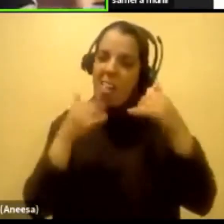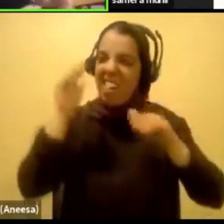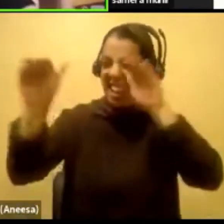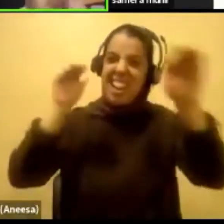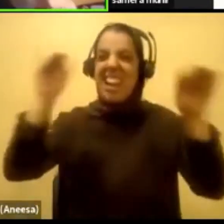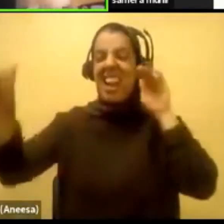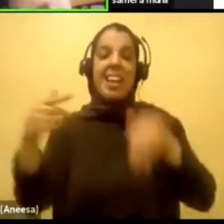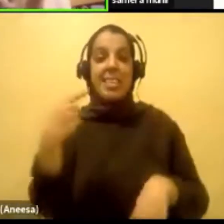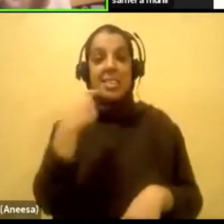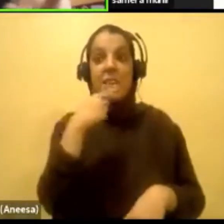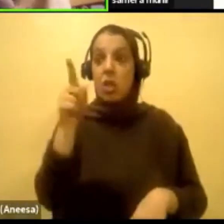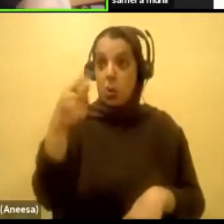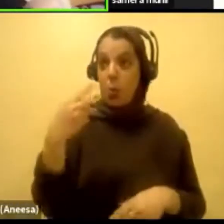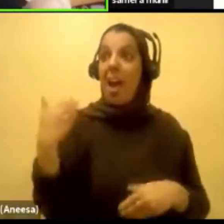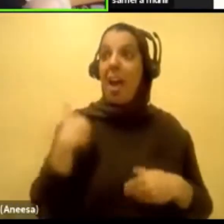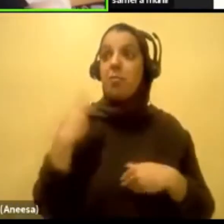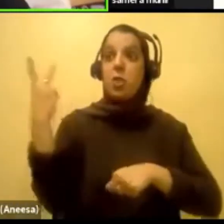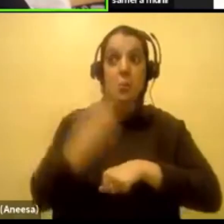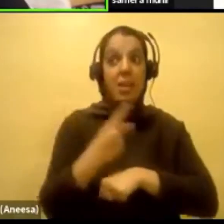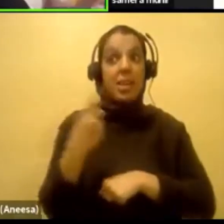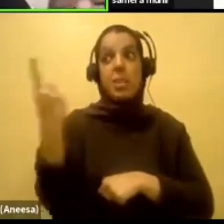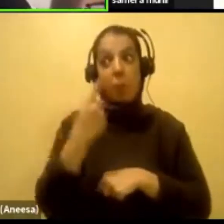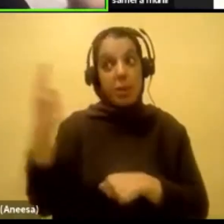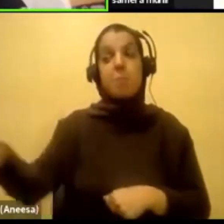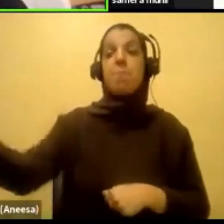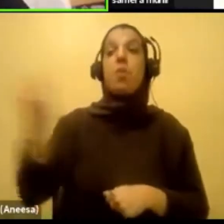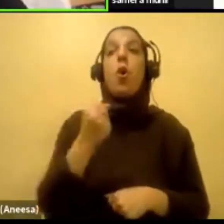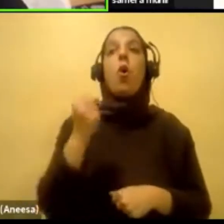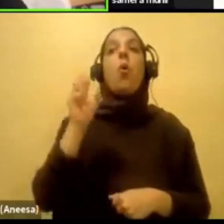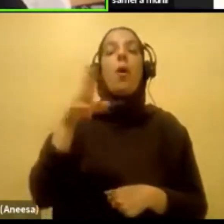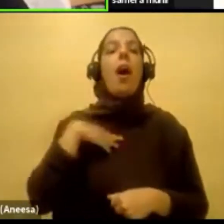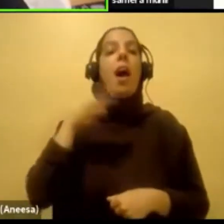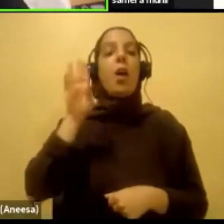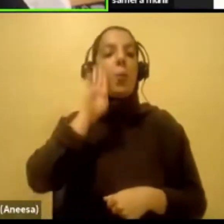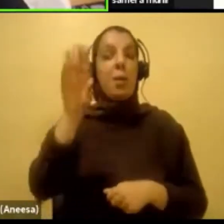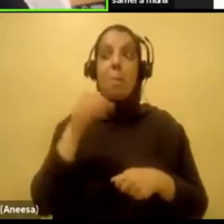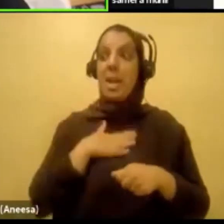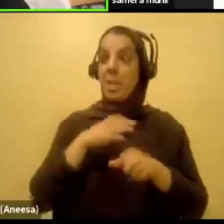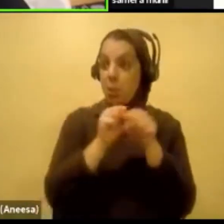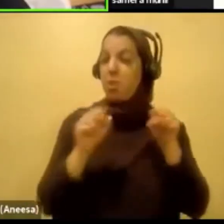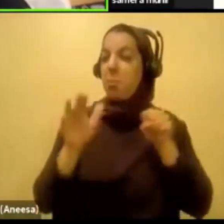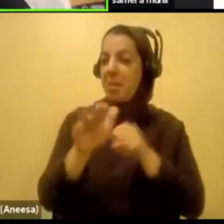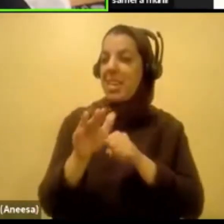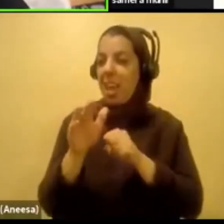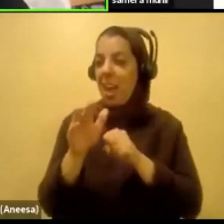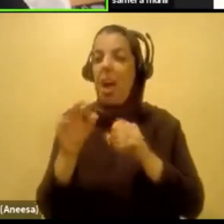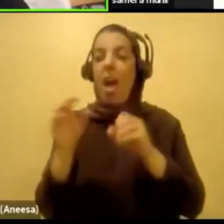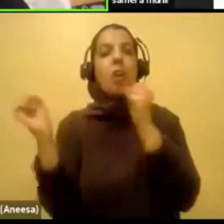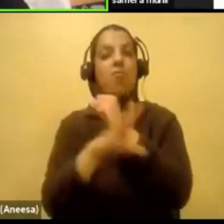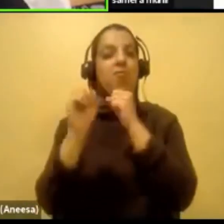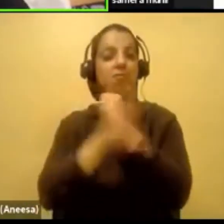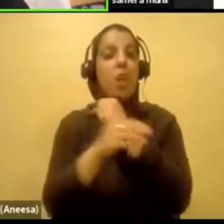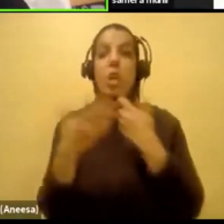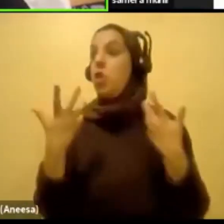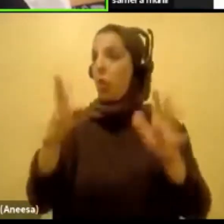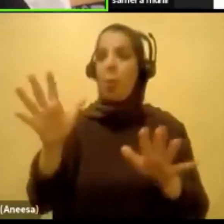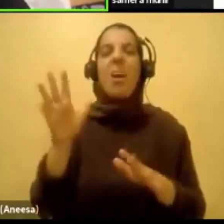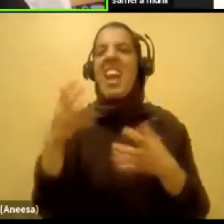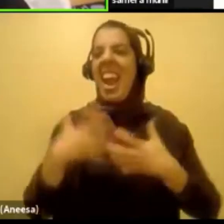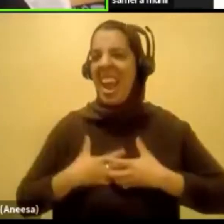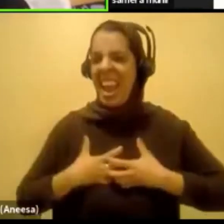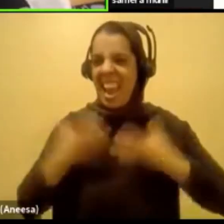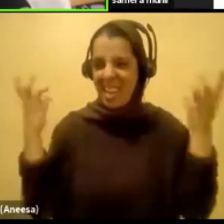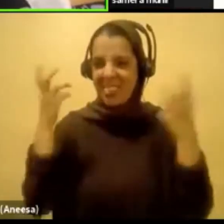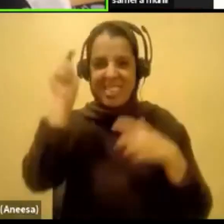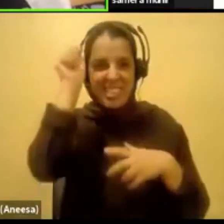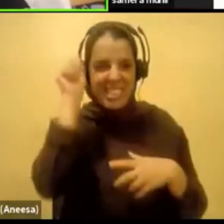have like two days to send me somebody or I will blast you on my social media. And you don't want an angry teenager on your